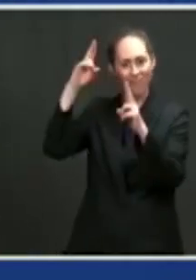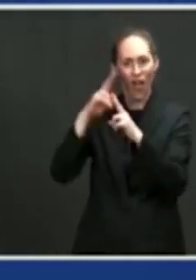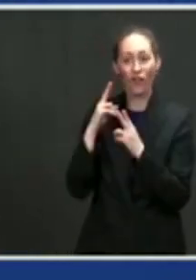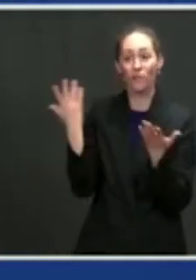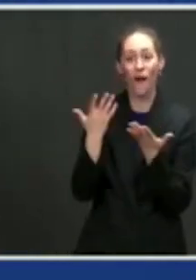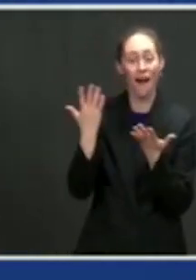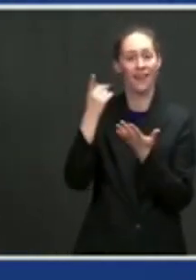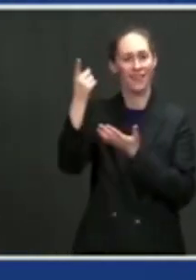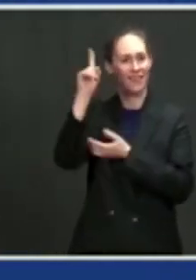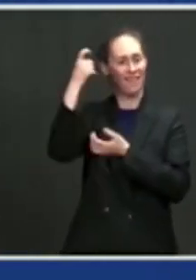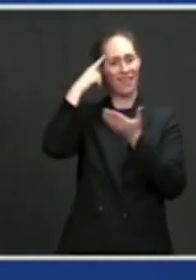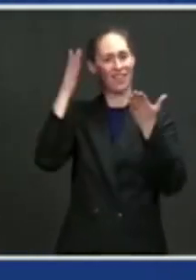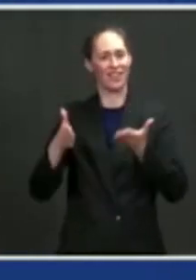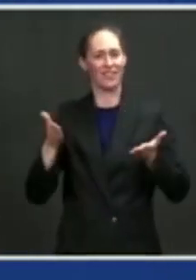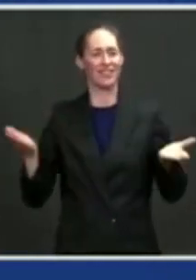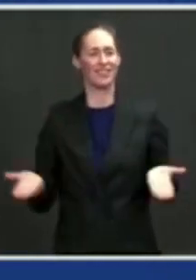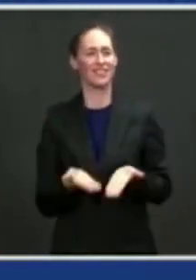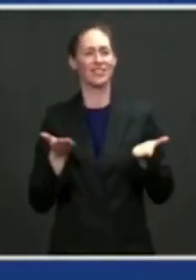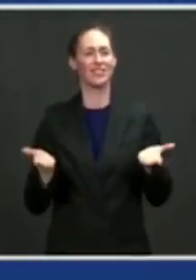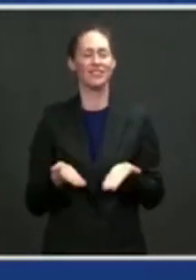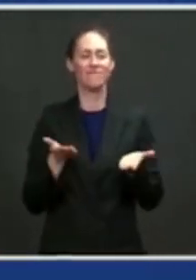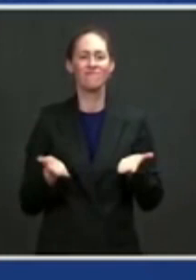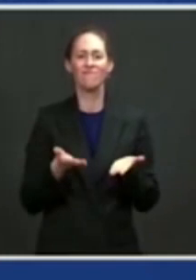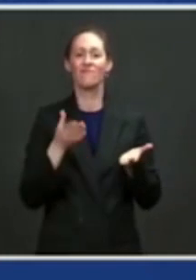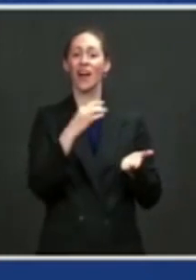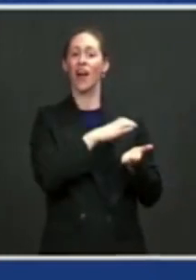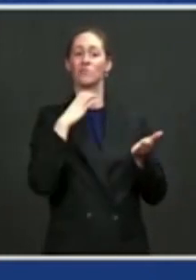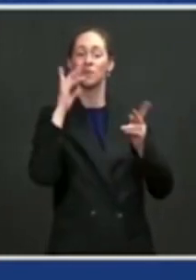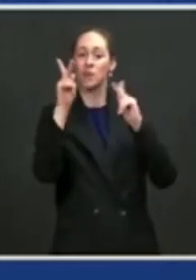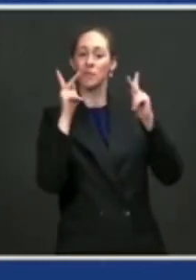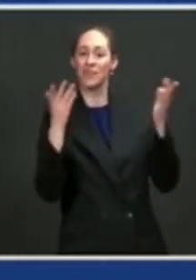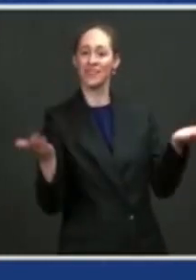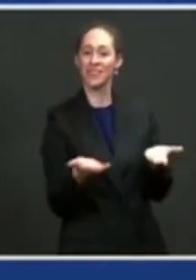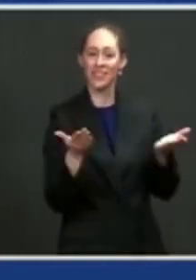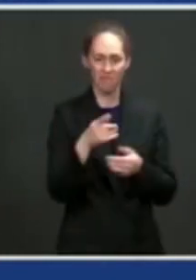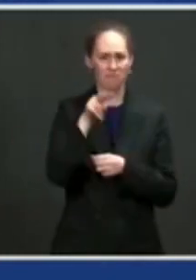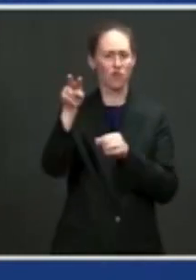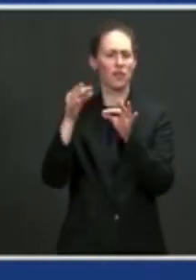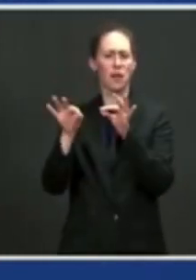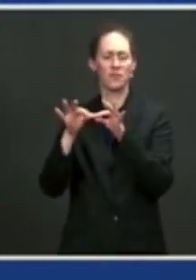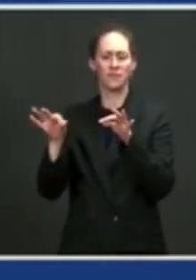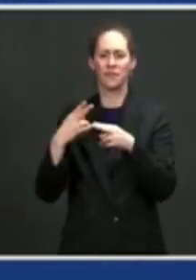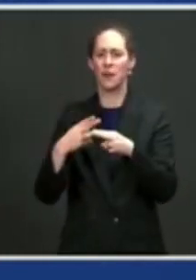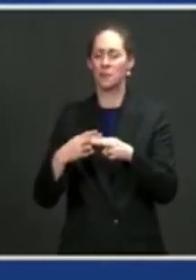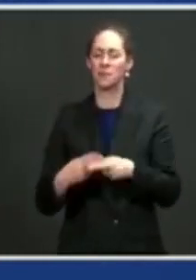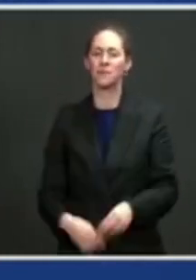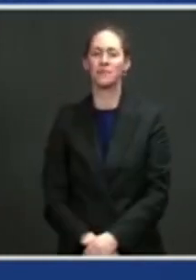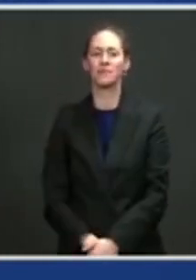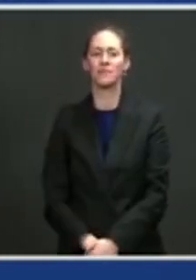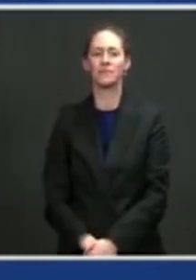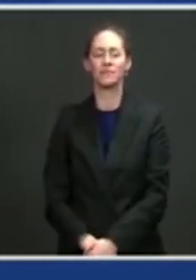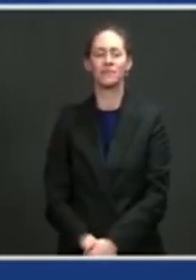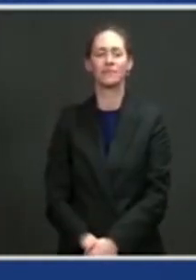of the Commonwealth, Congressman Laurie and Congressman Scott. And I want to thank you for